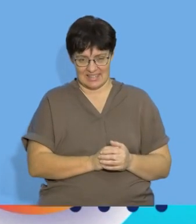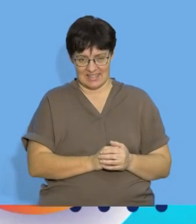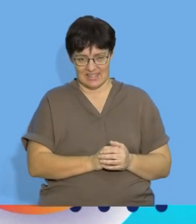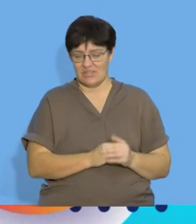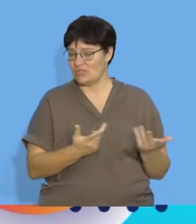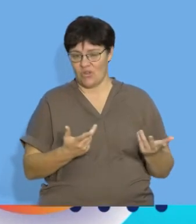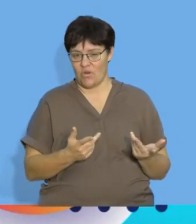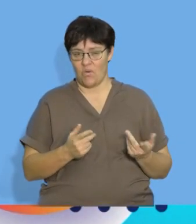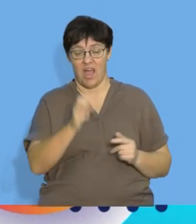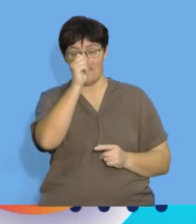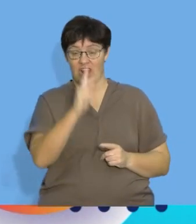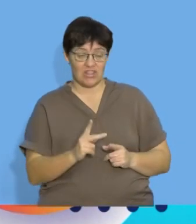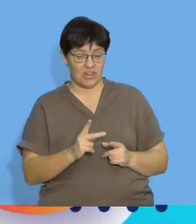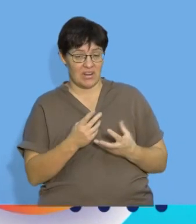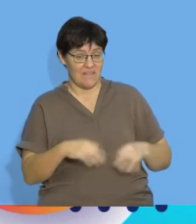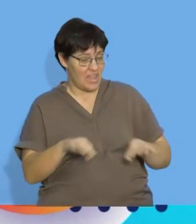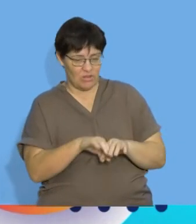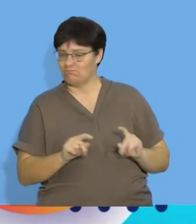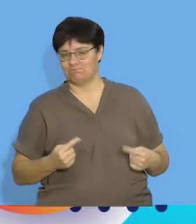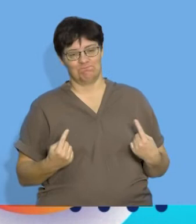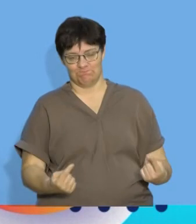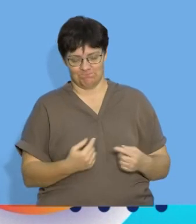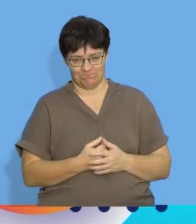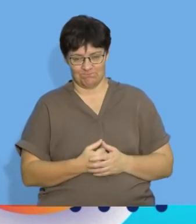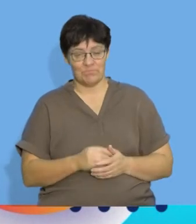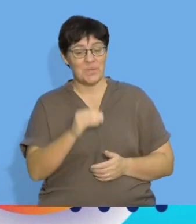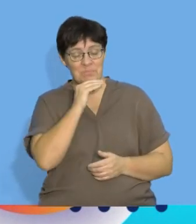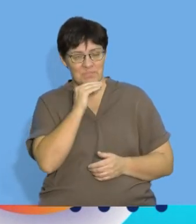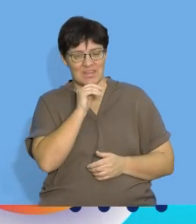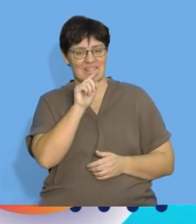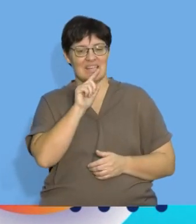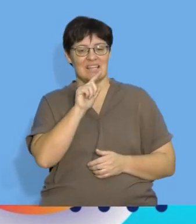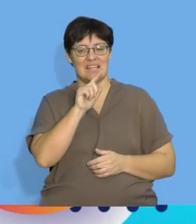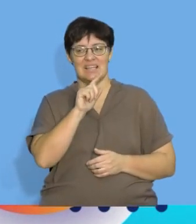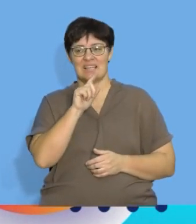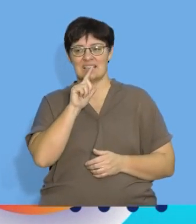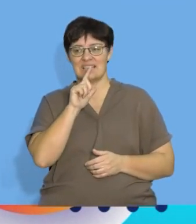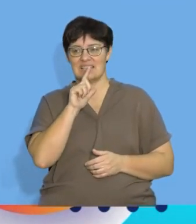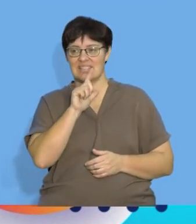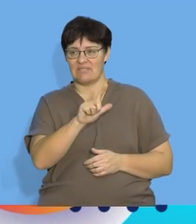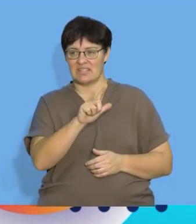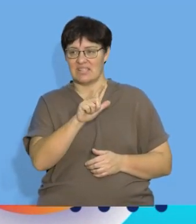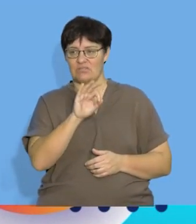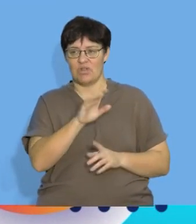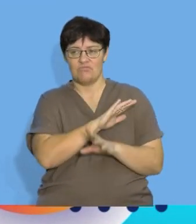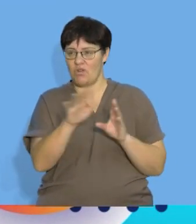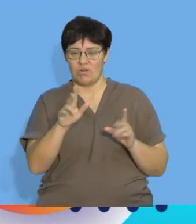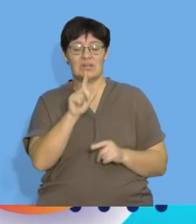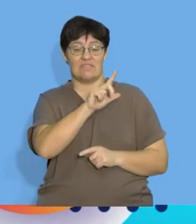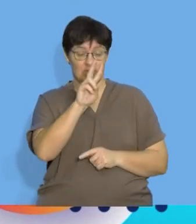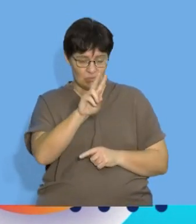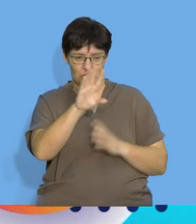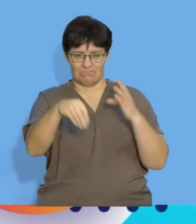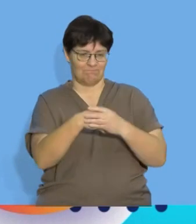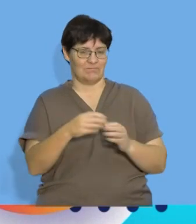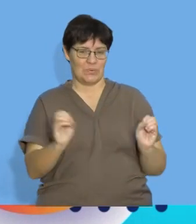I don't get a fraction value for a term position so that means that 73 is not a term in this